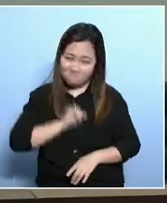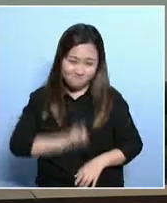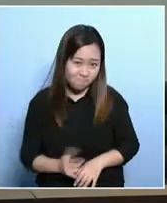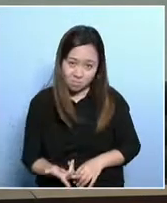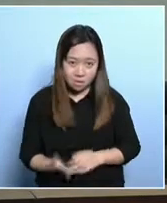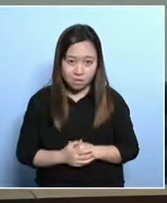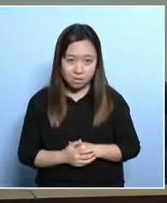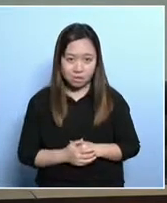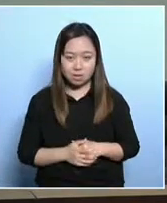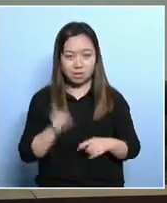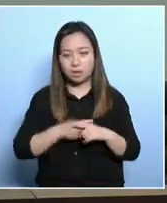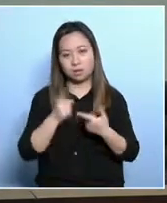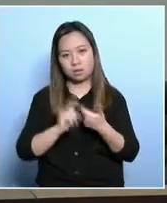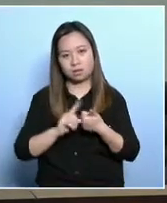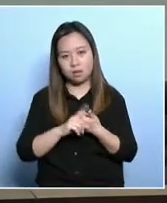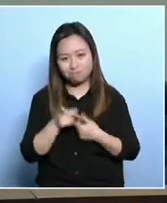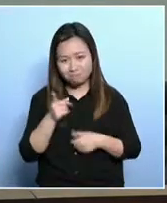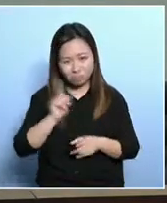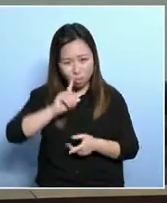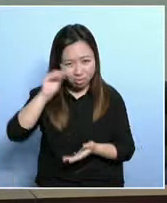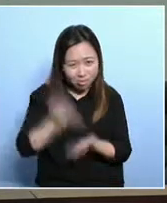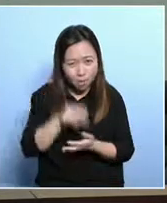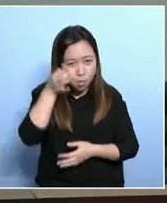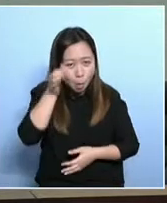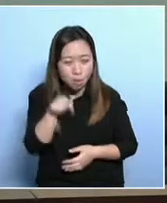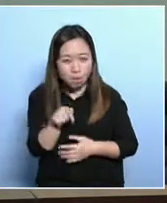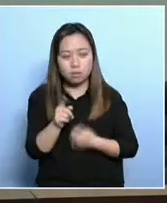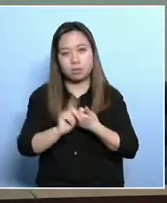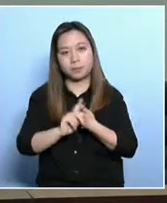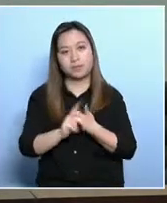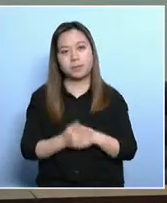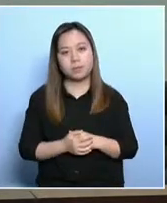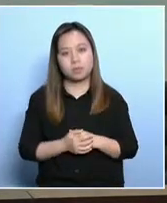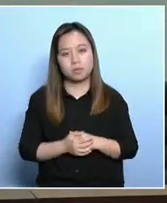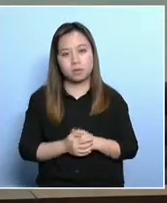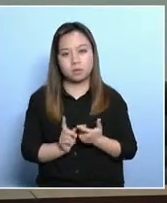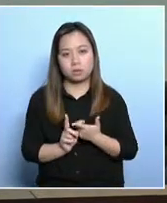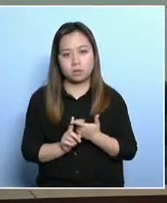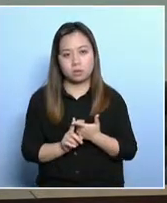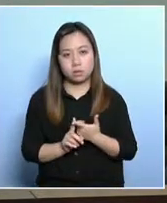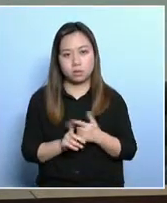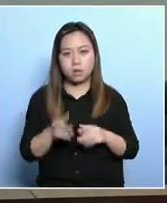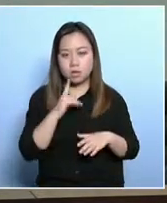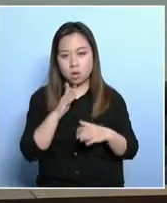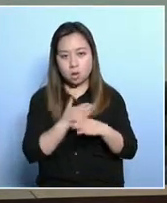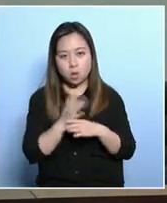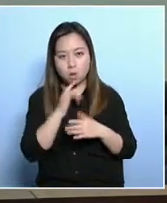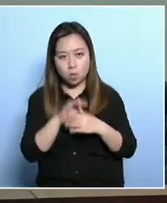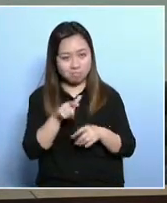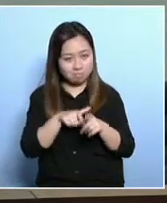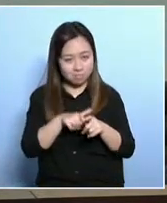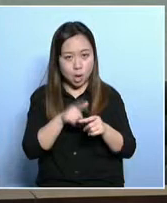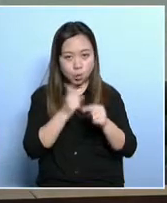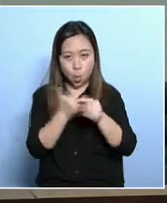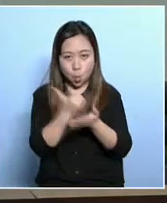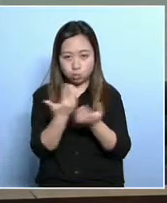elderly poor. But the government seems to suggest that